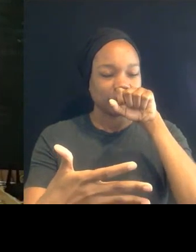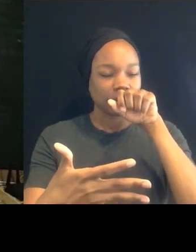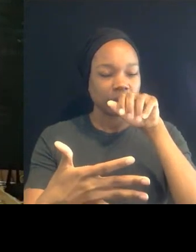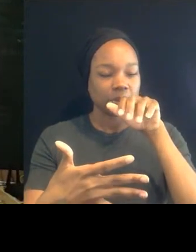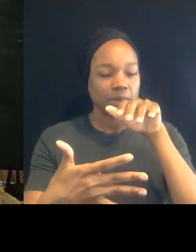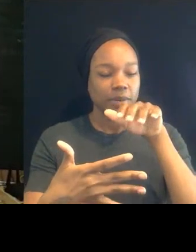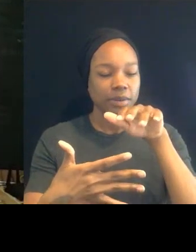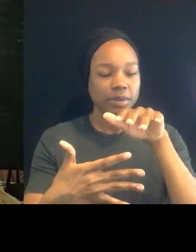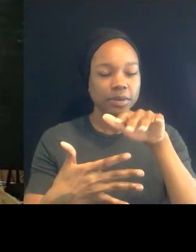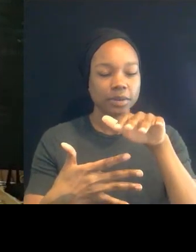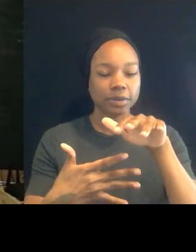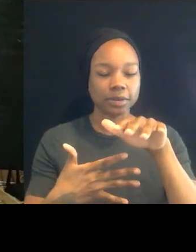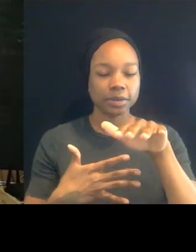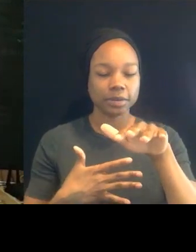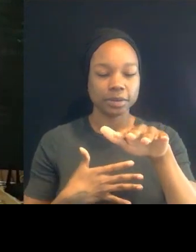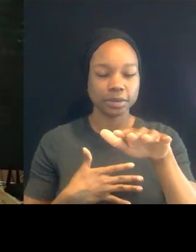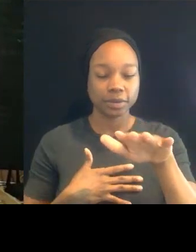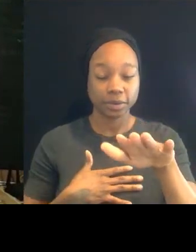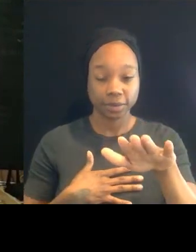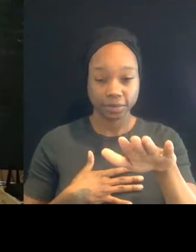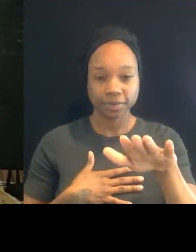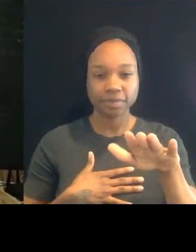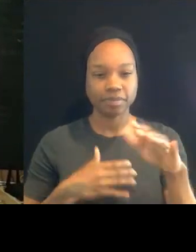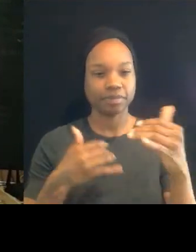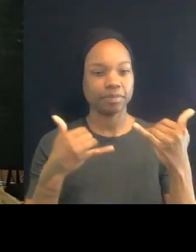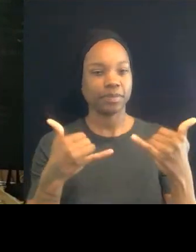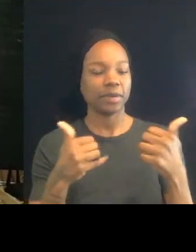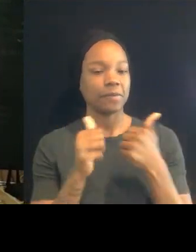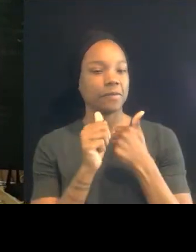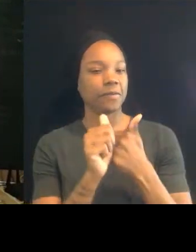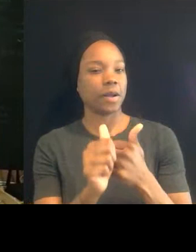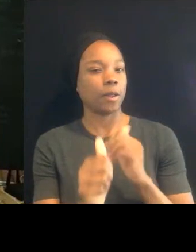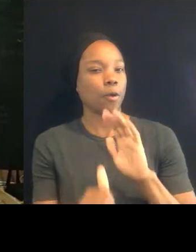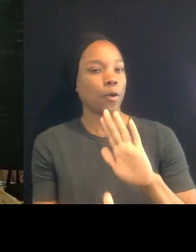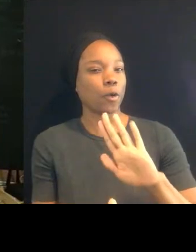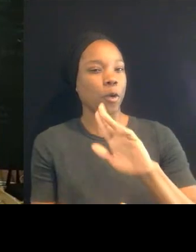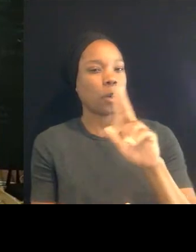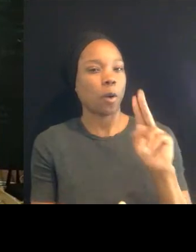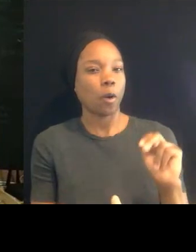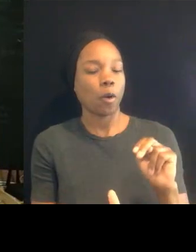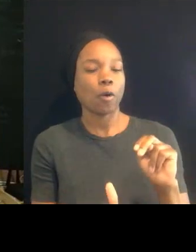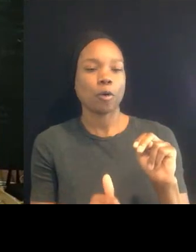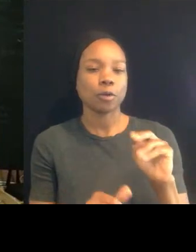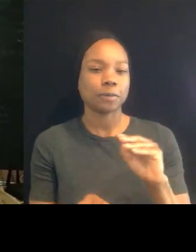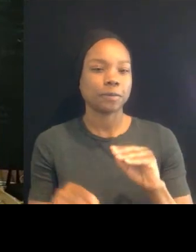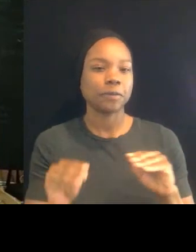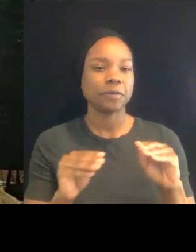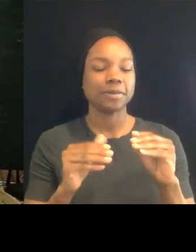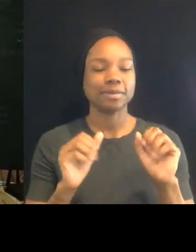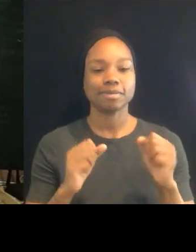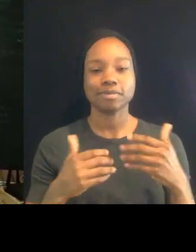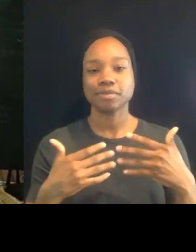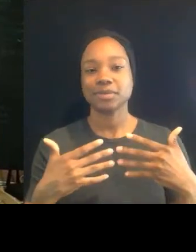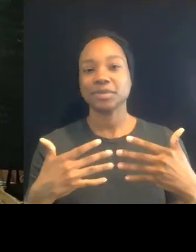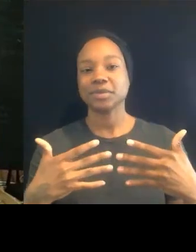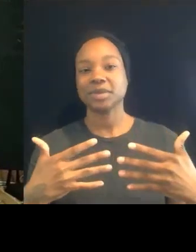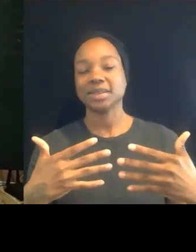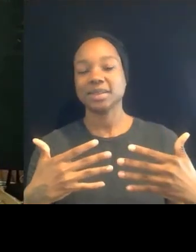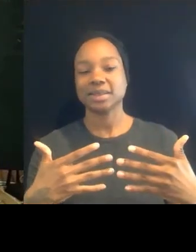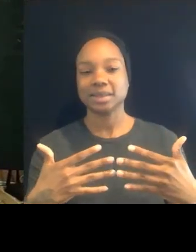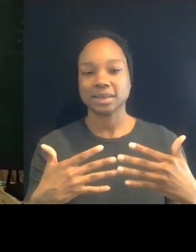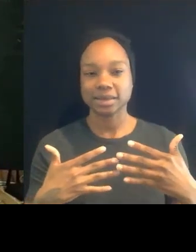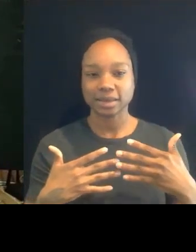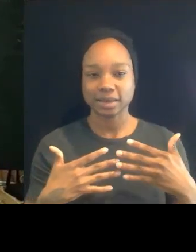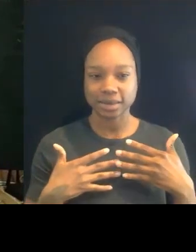And in your own rhythm, continue taking those deep breaths in and out. Maybe you